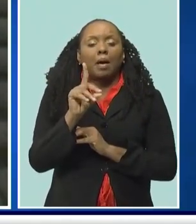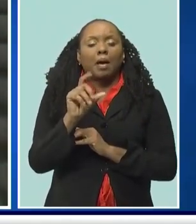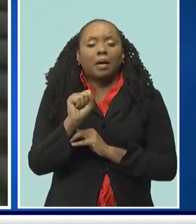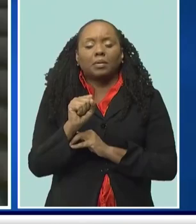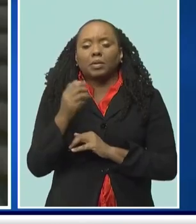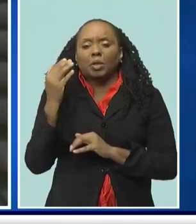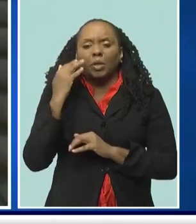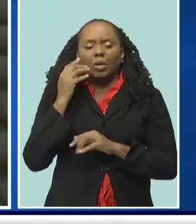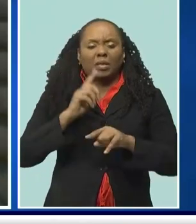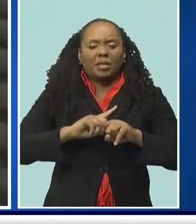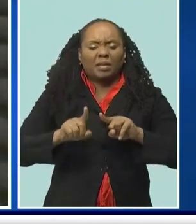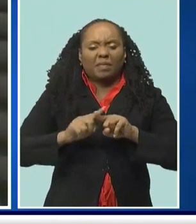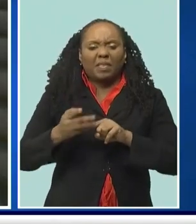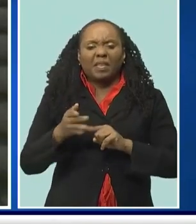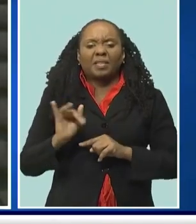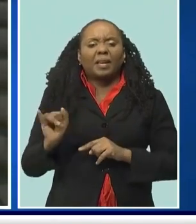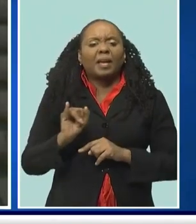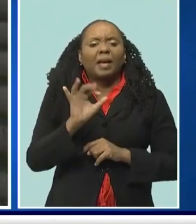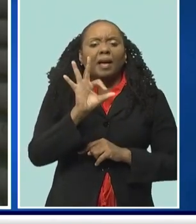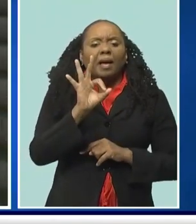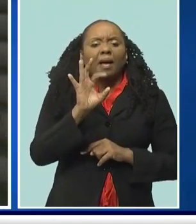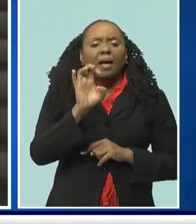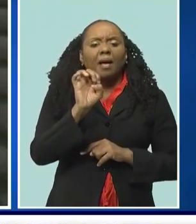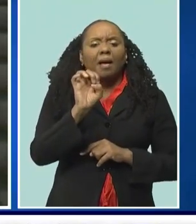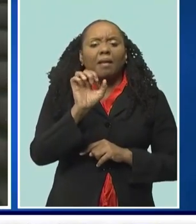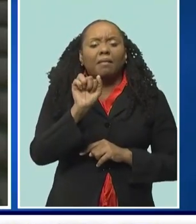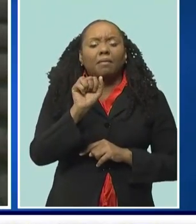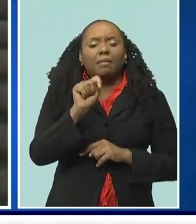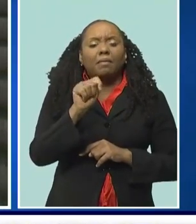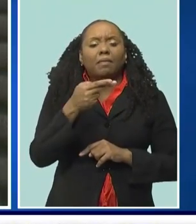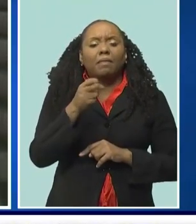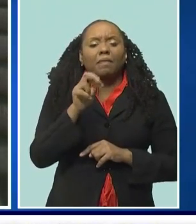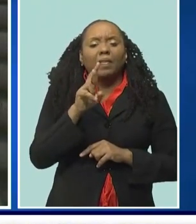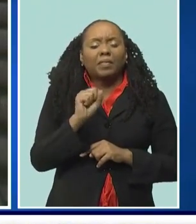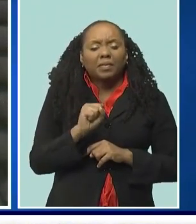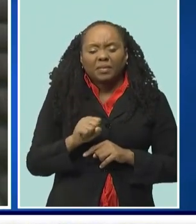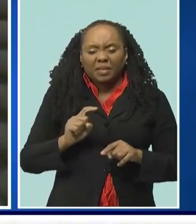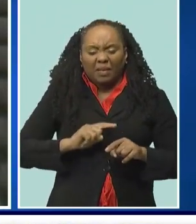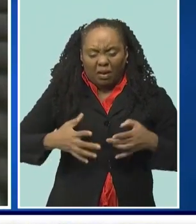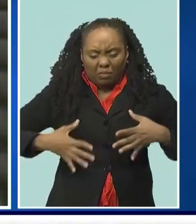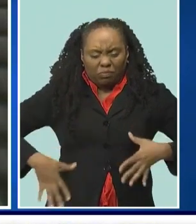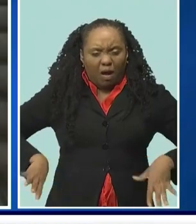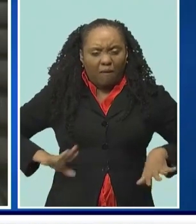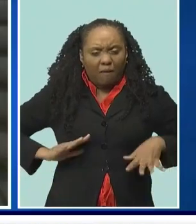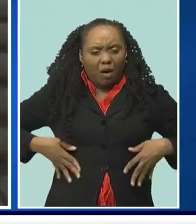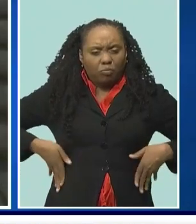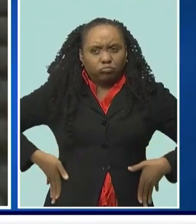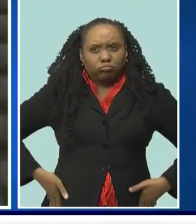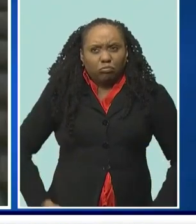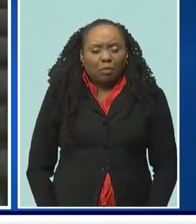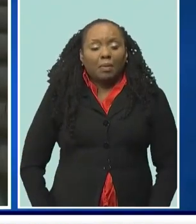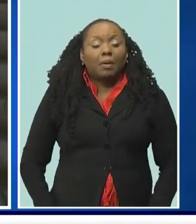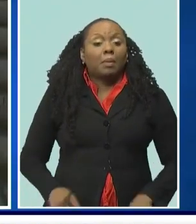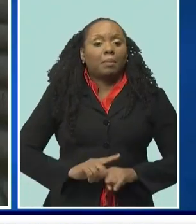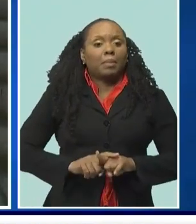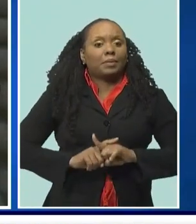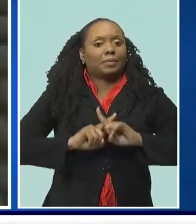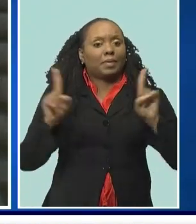spandex and so on, to make the costumes, we're also seeing a very large market this year for four-day mourning.